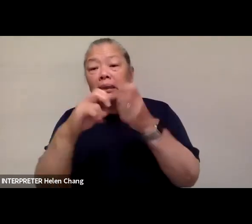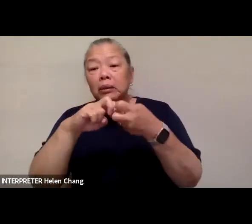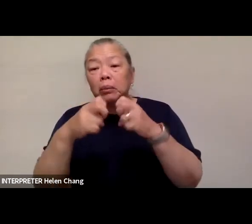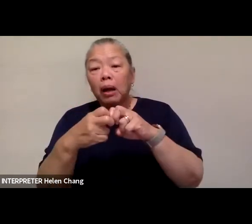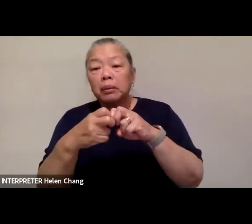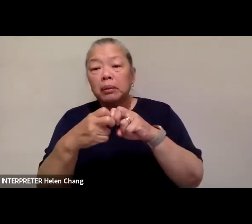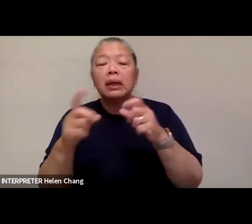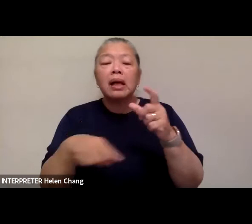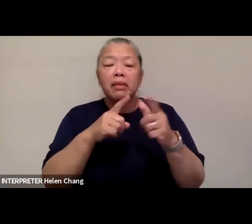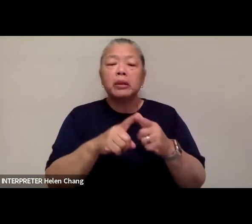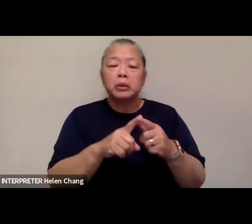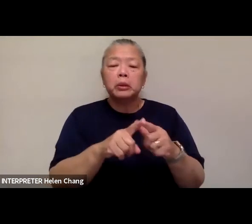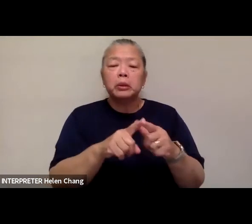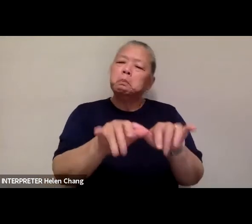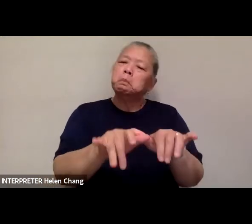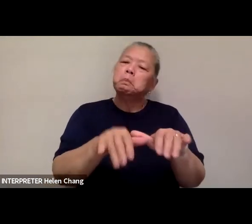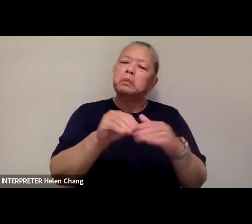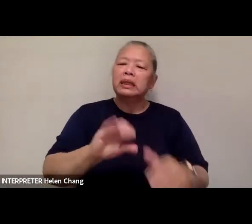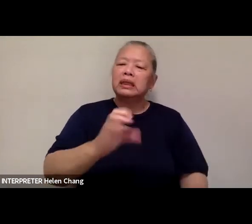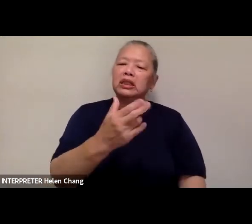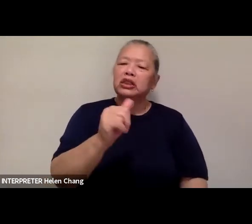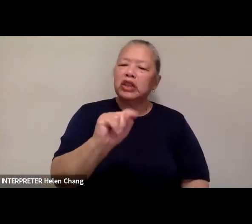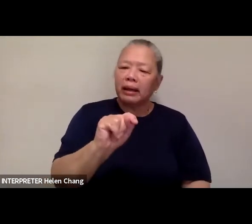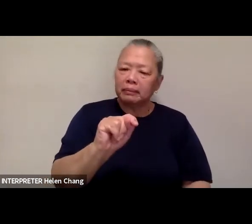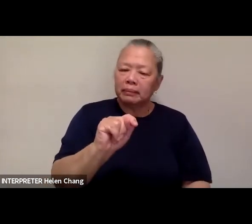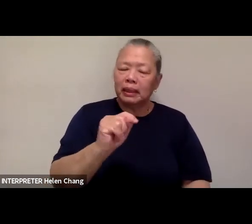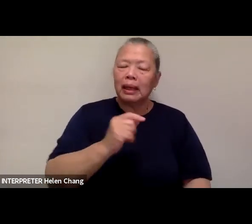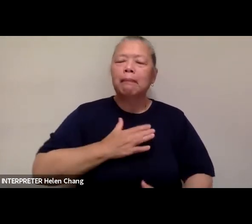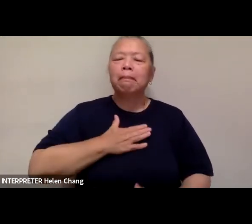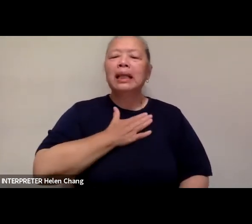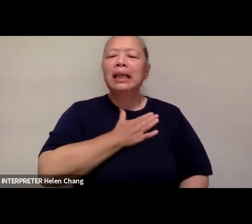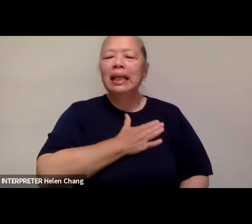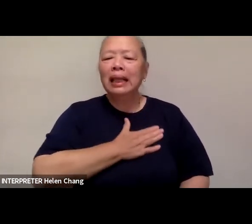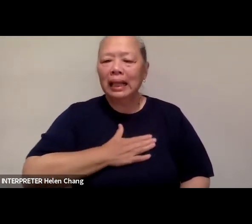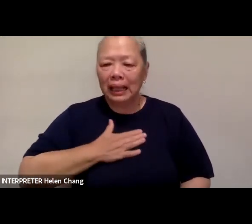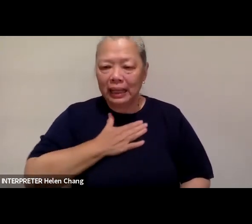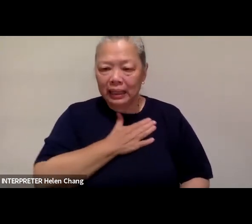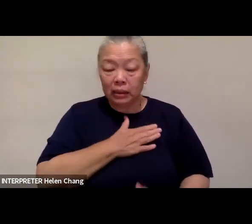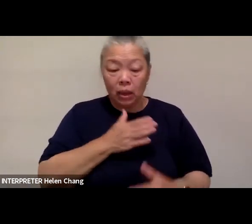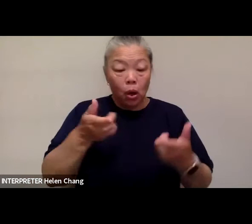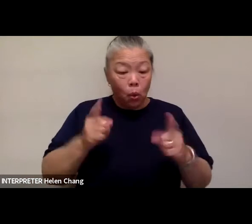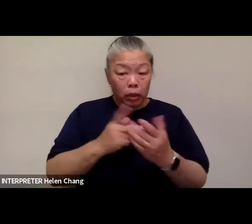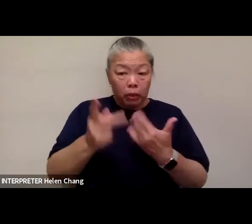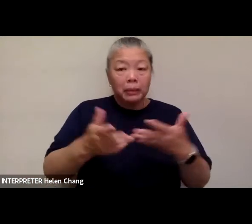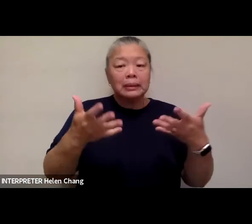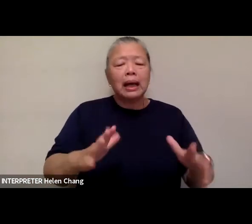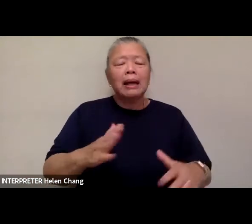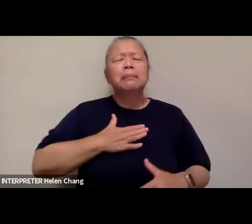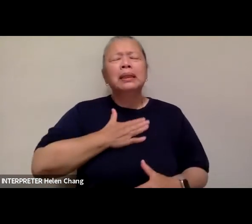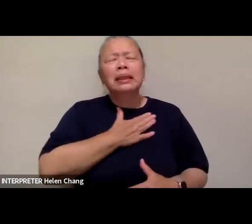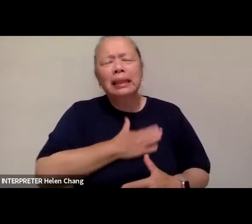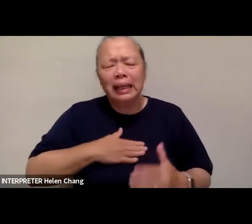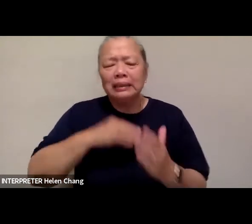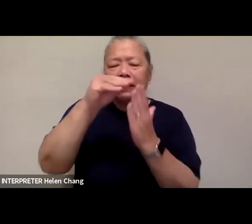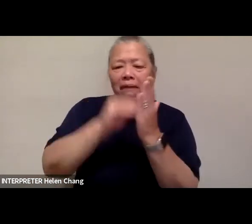post into that chat. Simone Please, please, please take a moment after the program to complete our exit survey. Simone